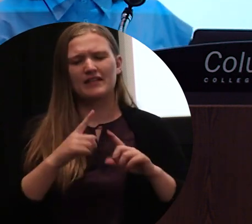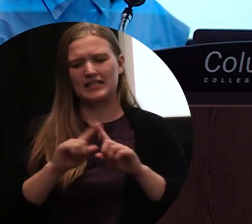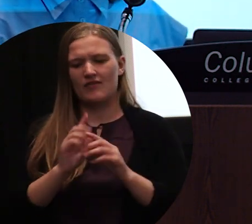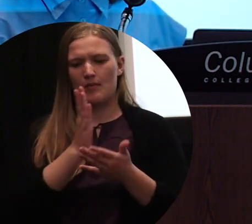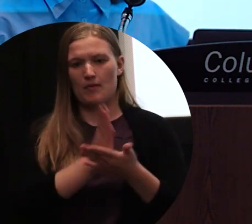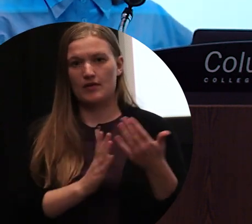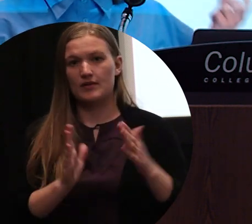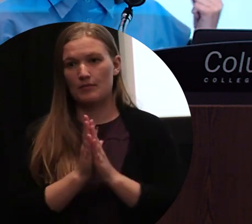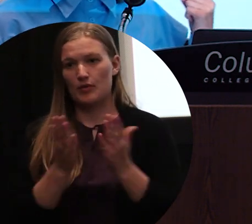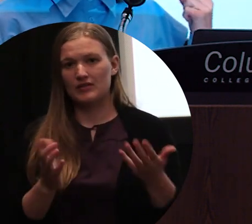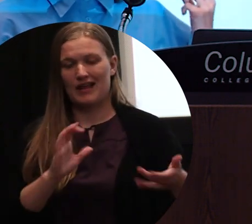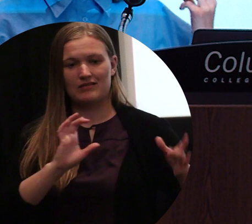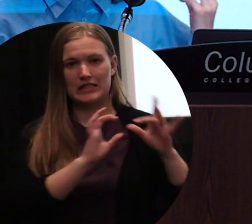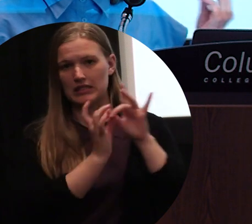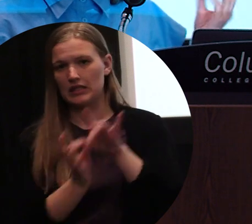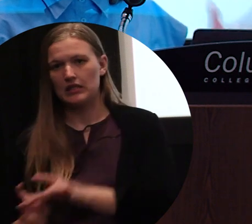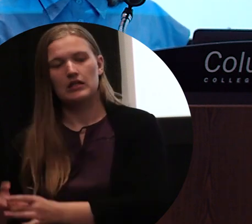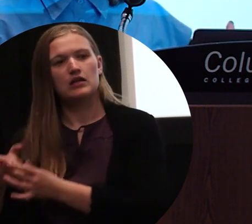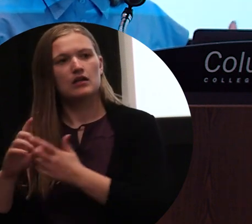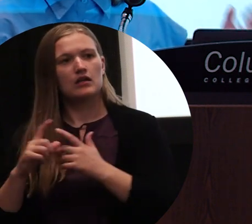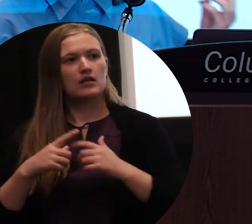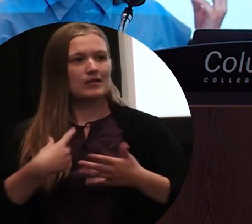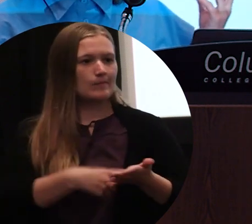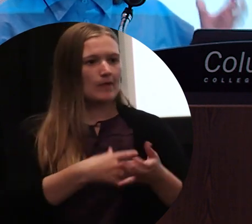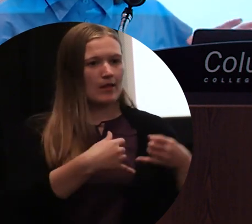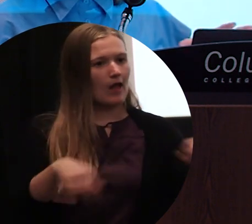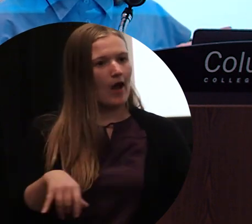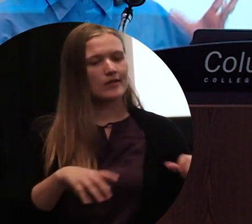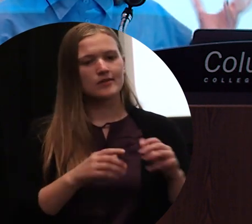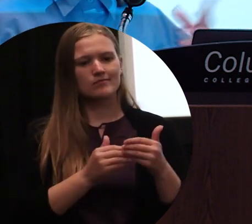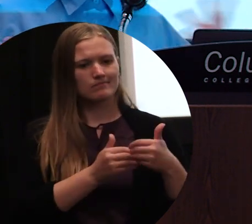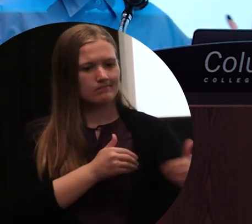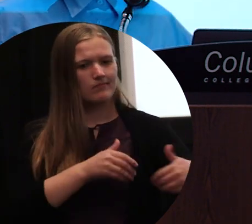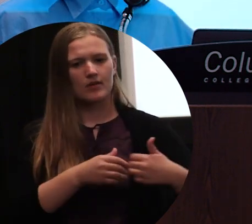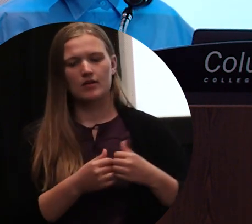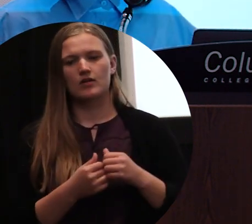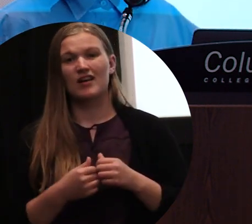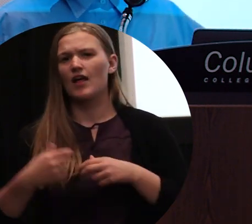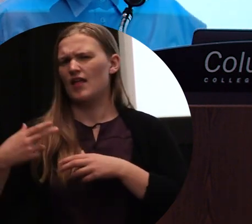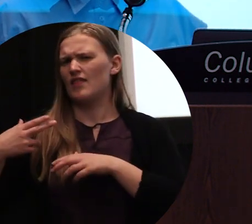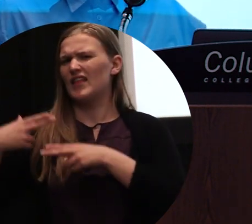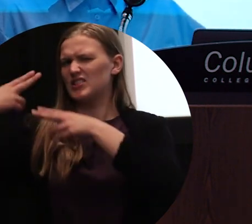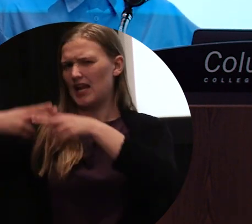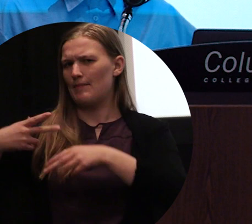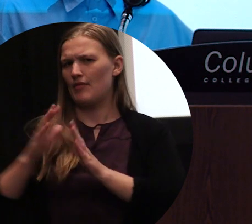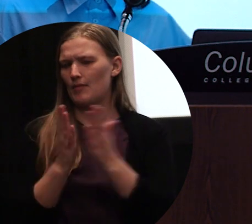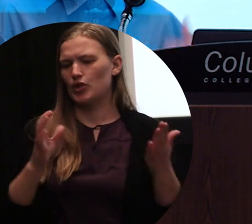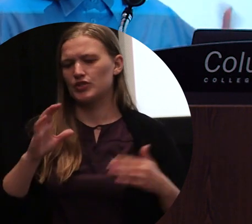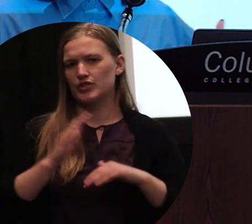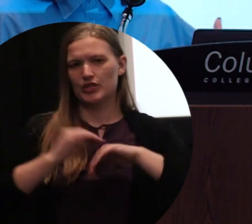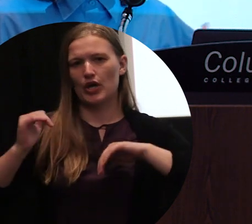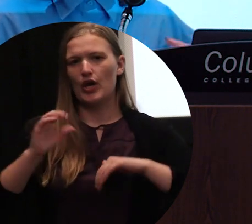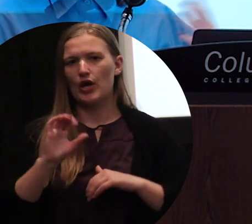are connecting, talking about lines. They're talking about, as the title of book is Calling, and then also this